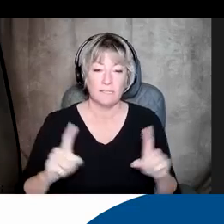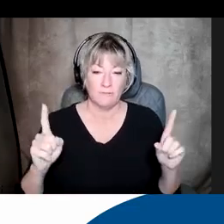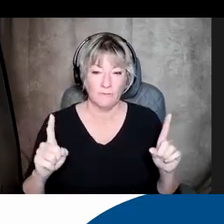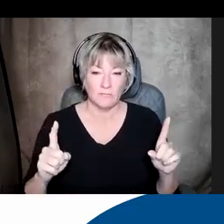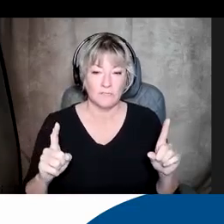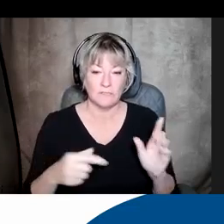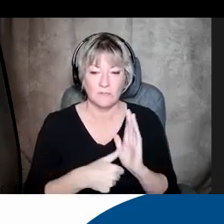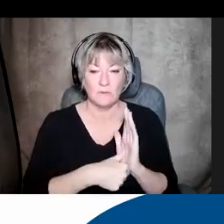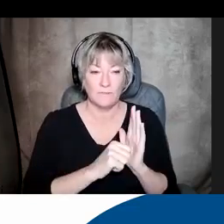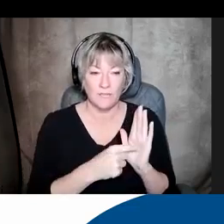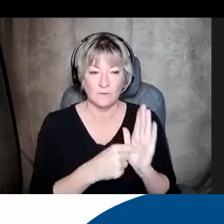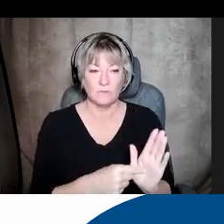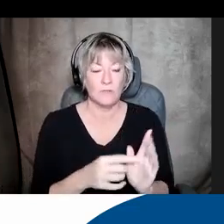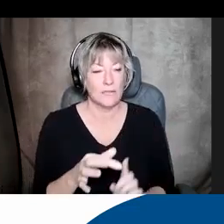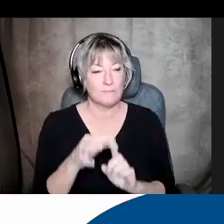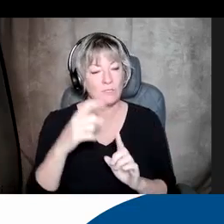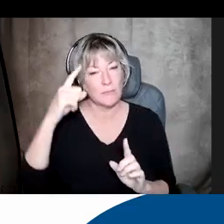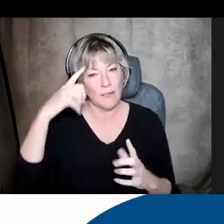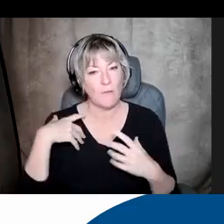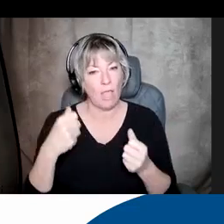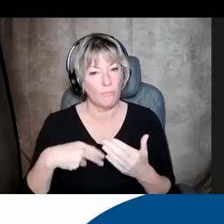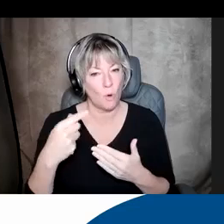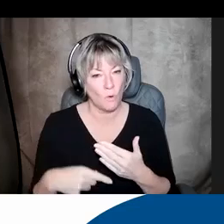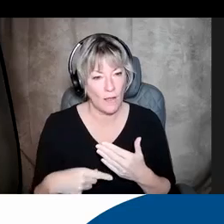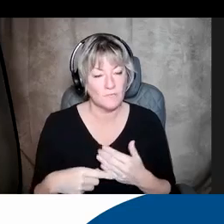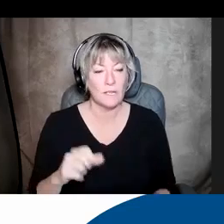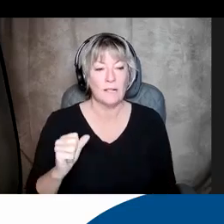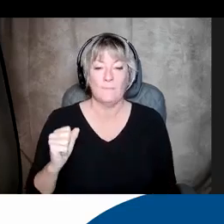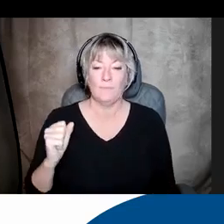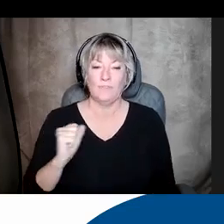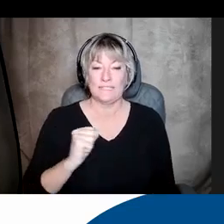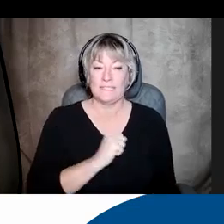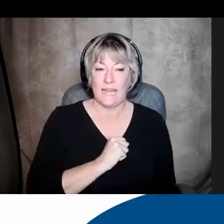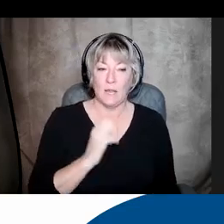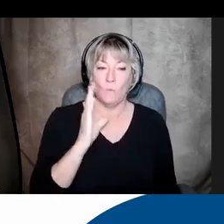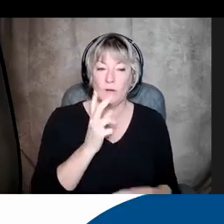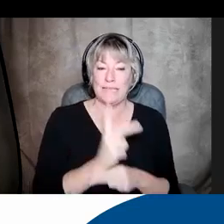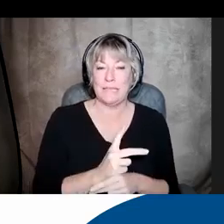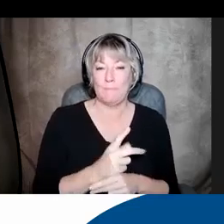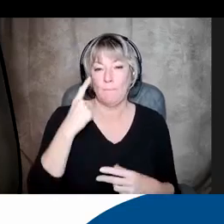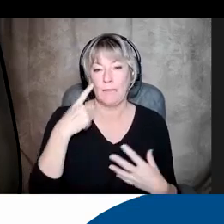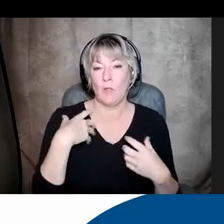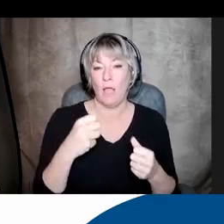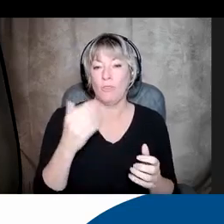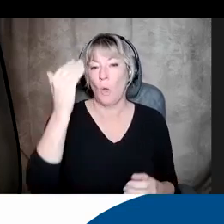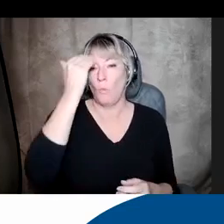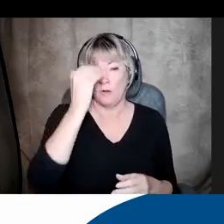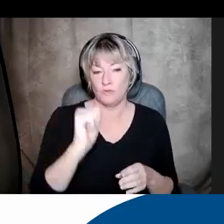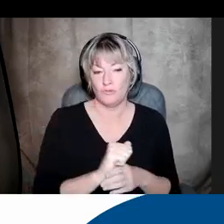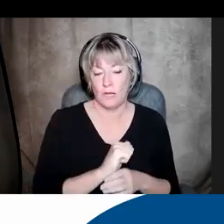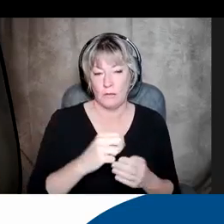want to highlight here, especially in these mental health programs, the Senate would keep the mental health awareness training